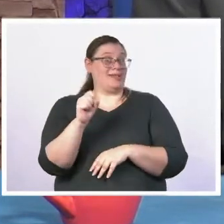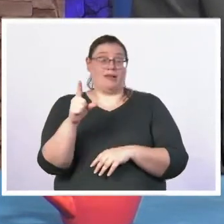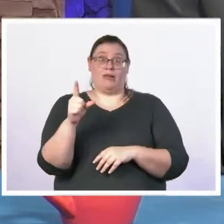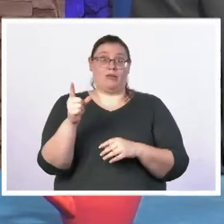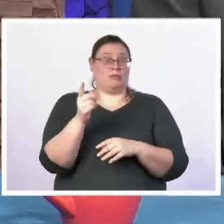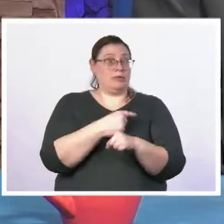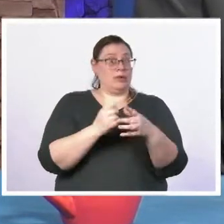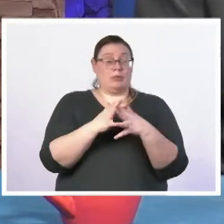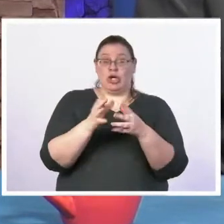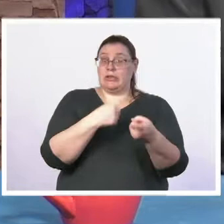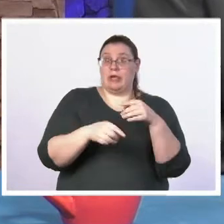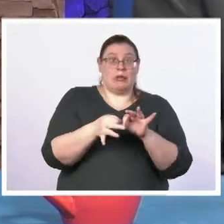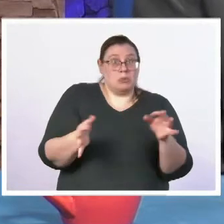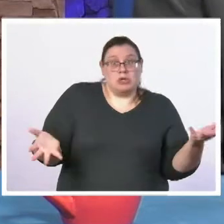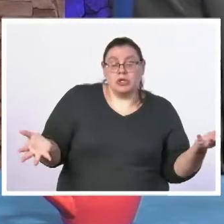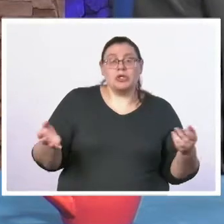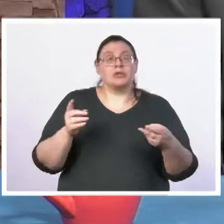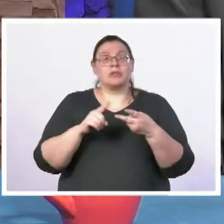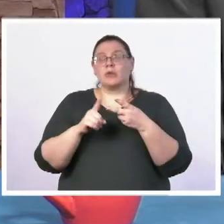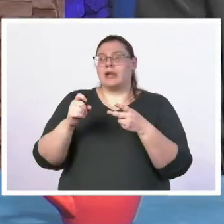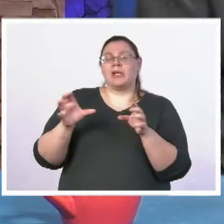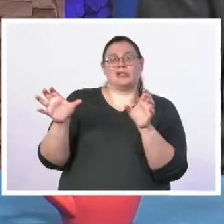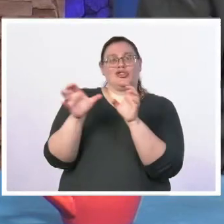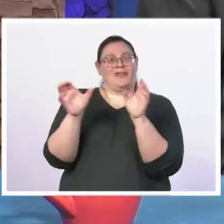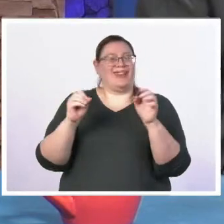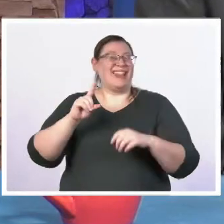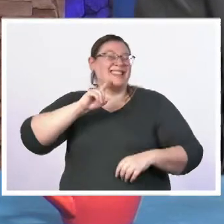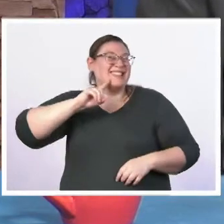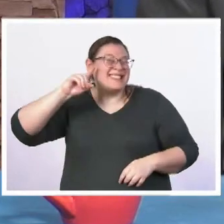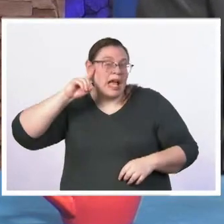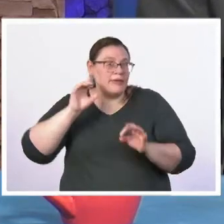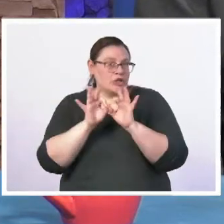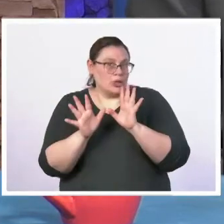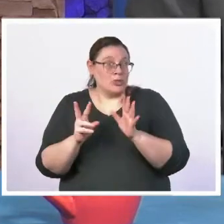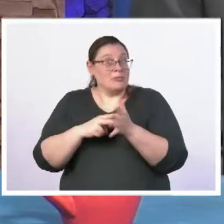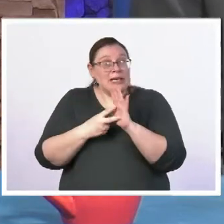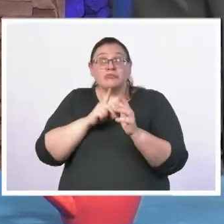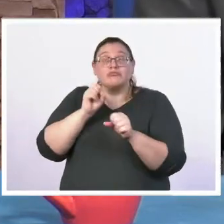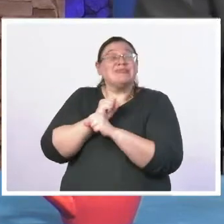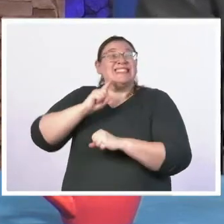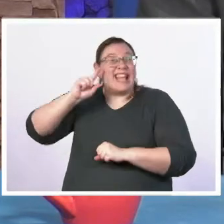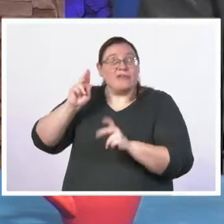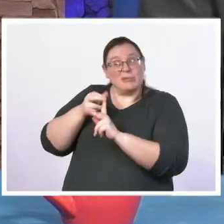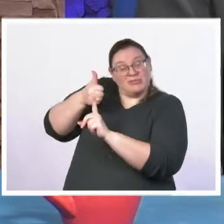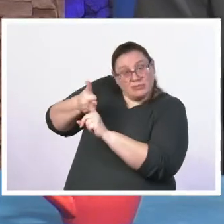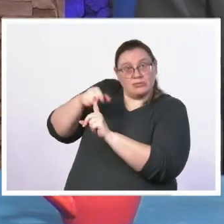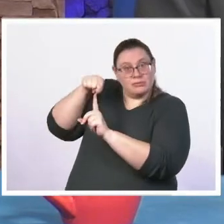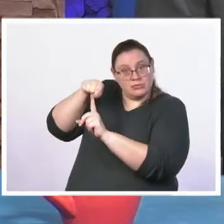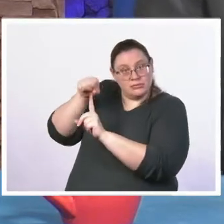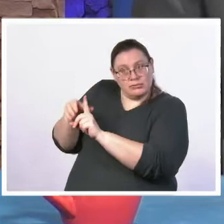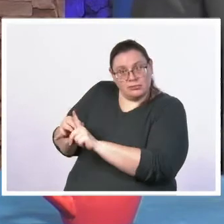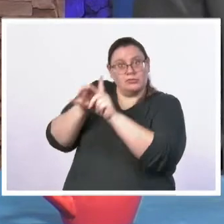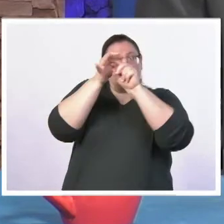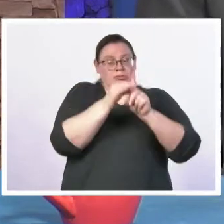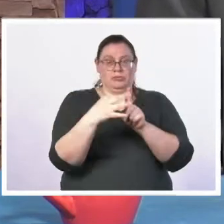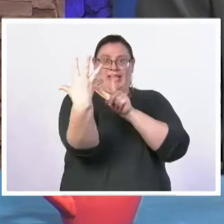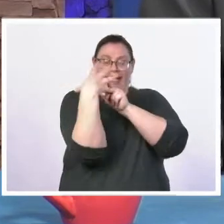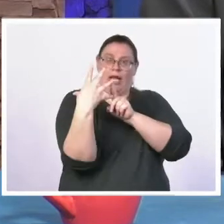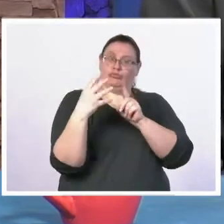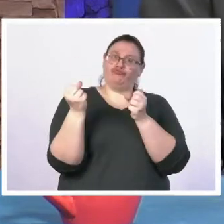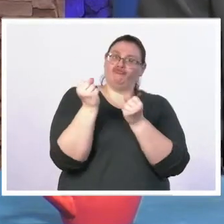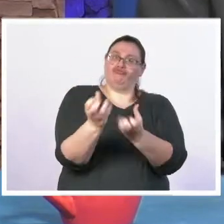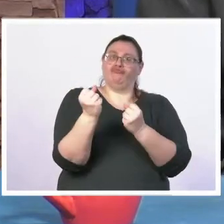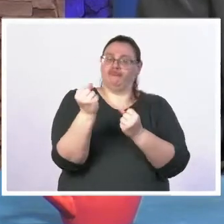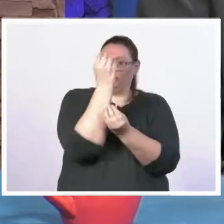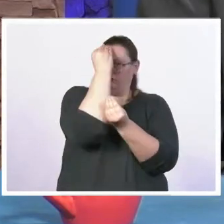um there's work to do in terms of getting certified indefin deaf interpreters people who are actually deaf themselves in front of the